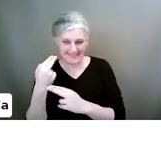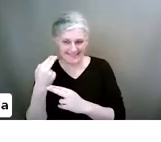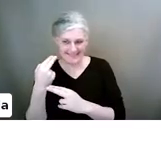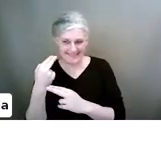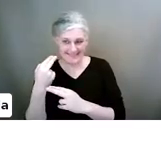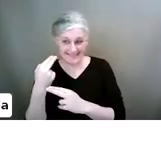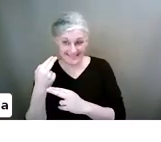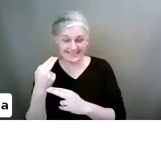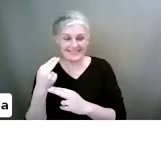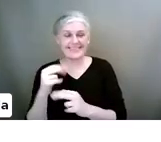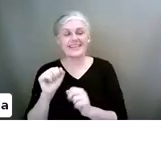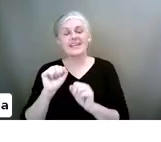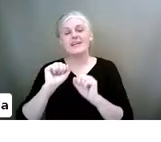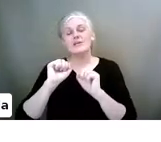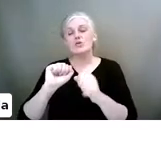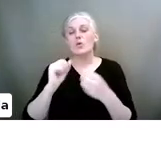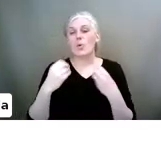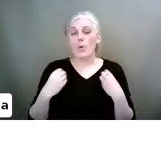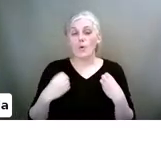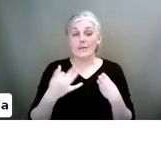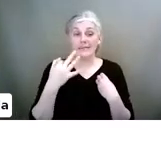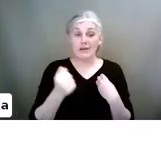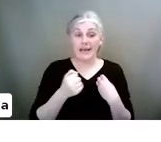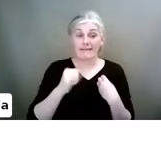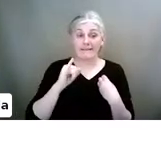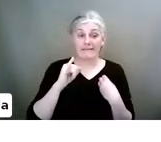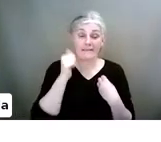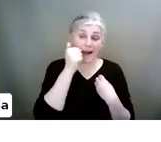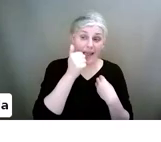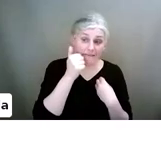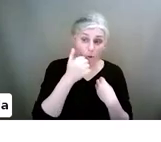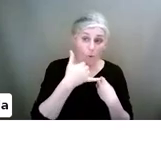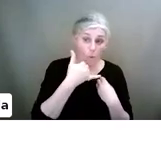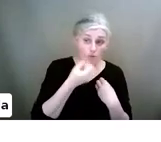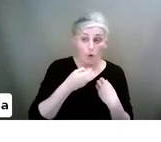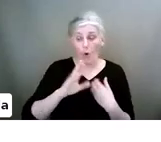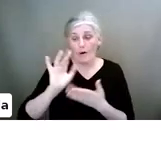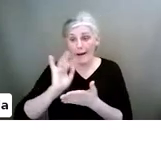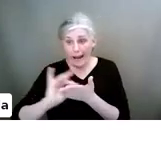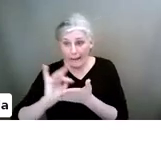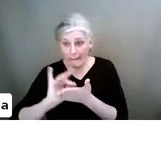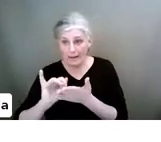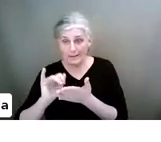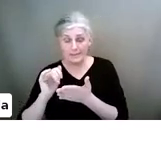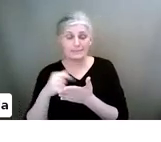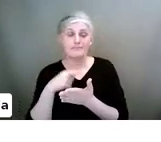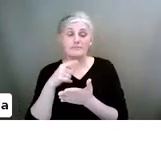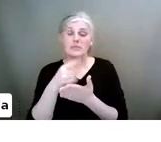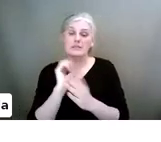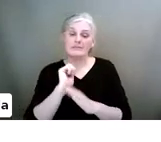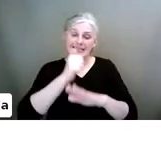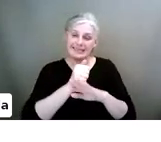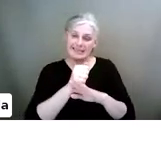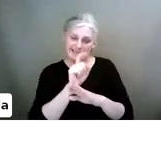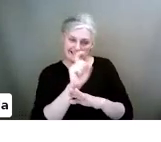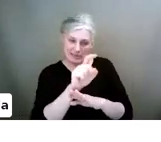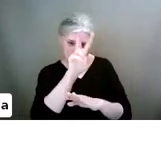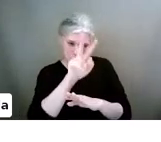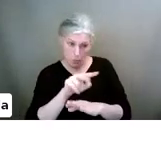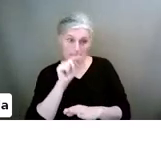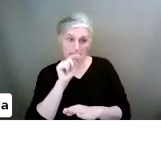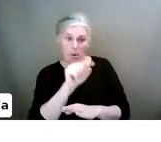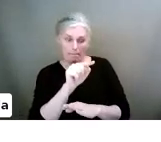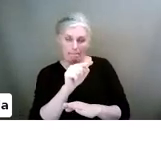On your own, if you have an iPhone or an iPad, if you go to the settings in this, you will see